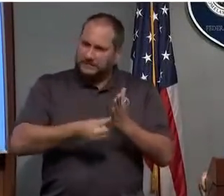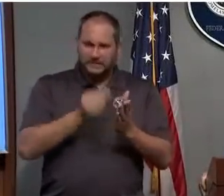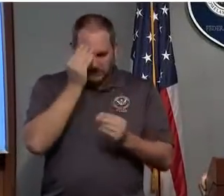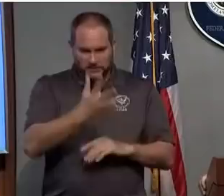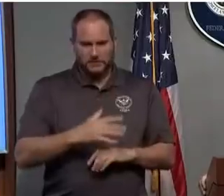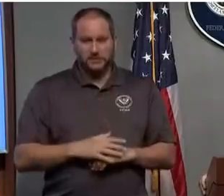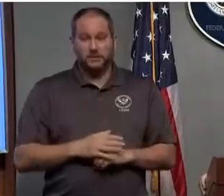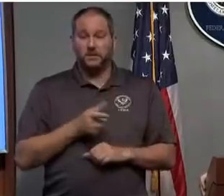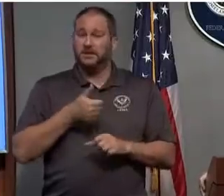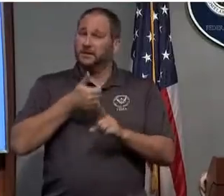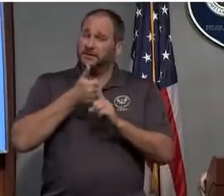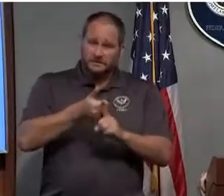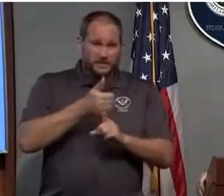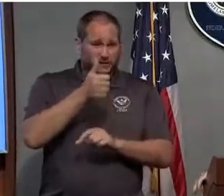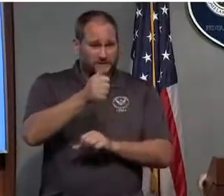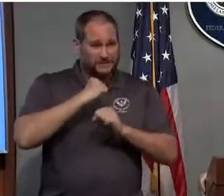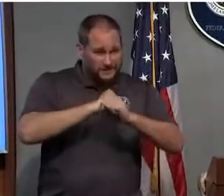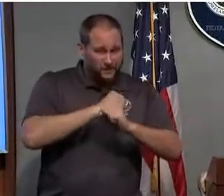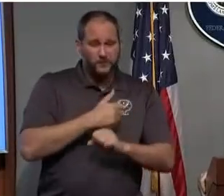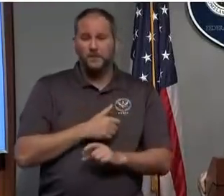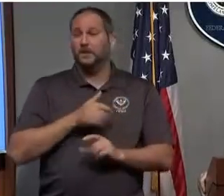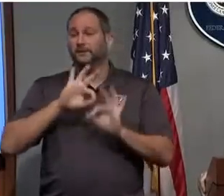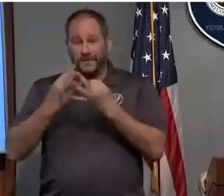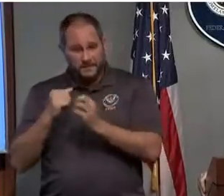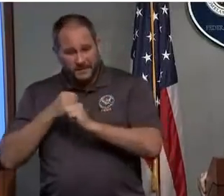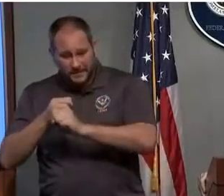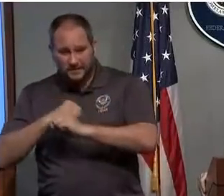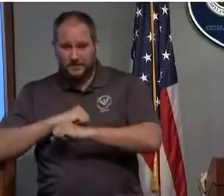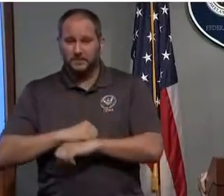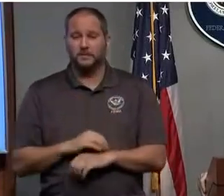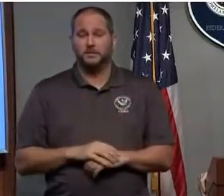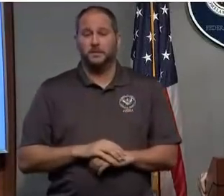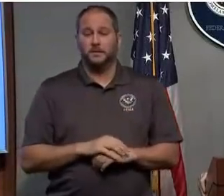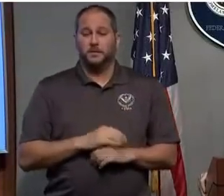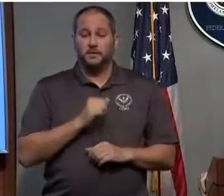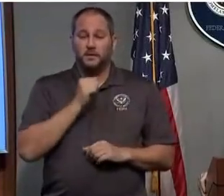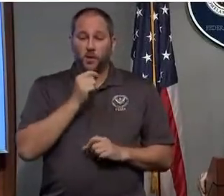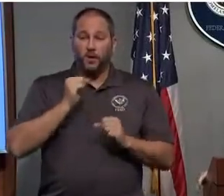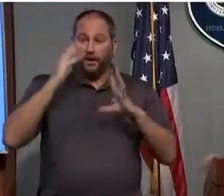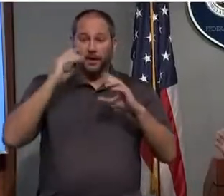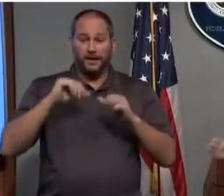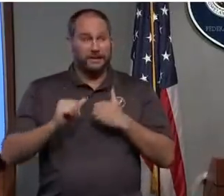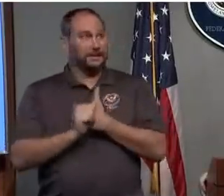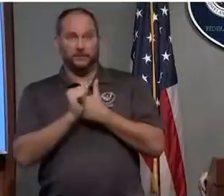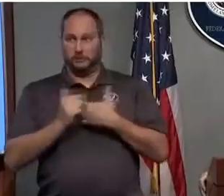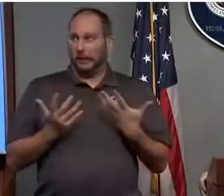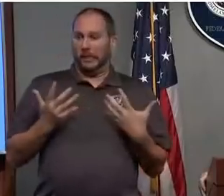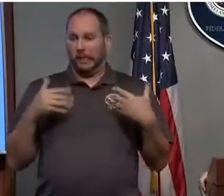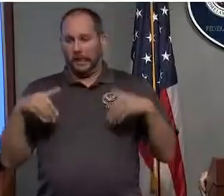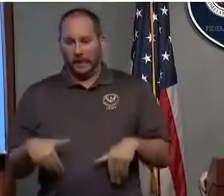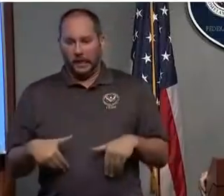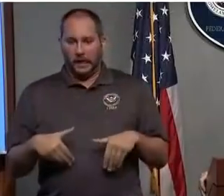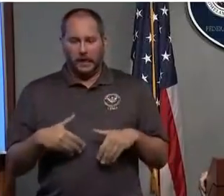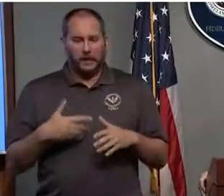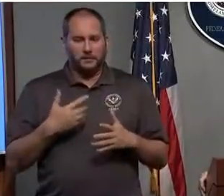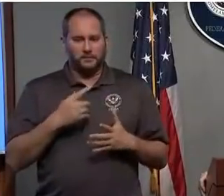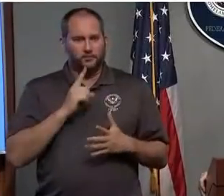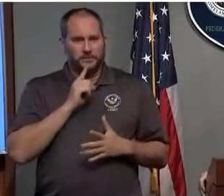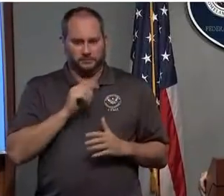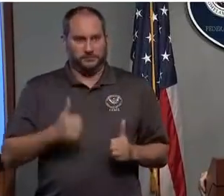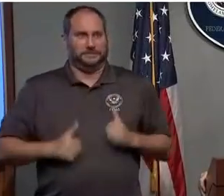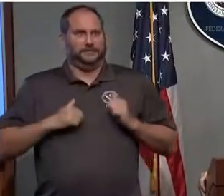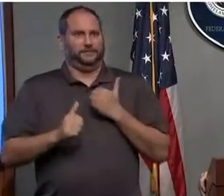families. Don't put our first responders' lives in jeopardy. Do what you need to do as part of the team as well, and that message is to our citizens, both